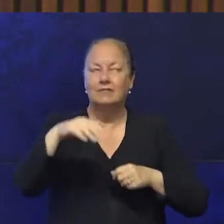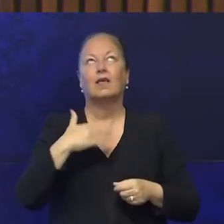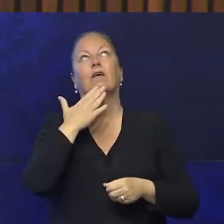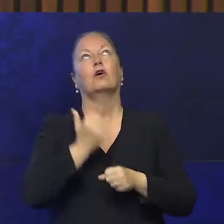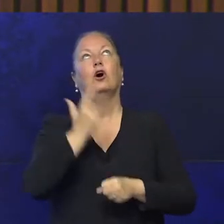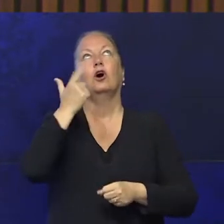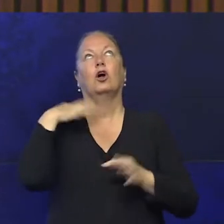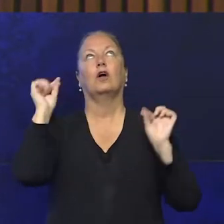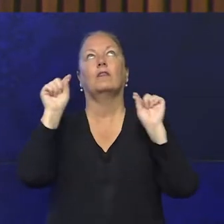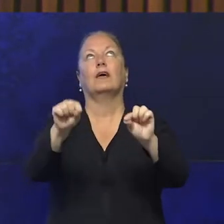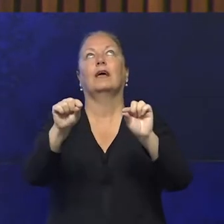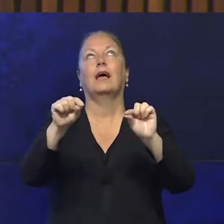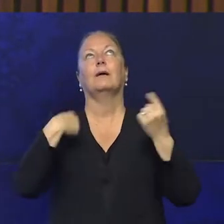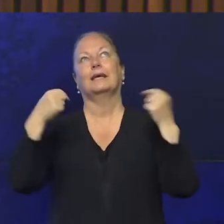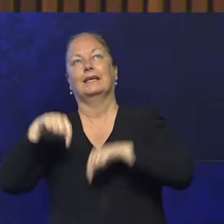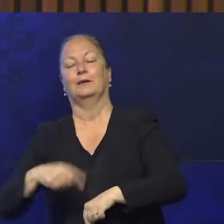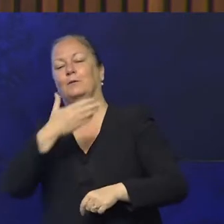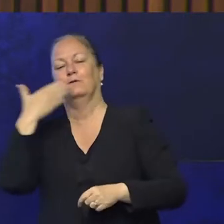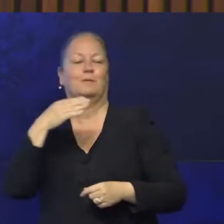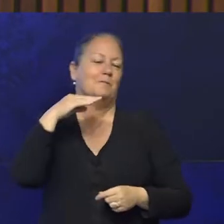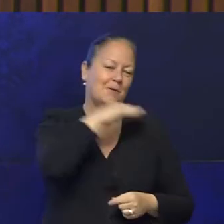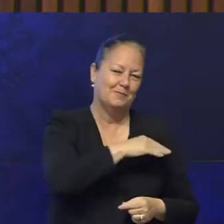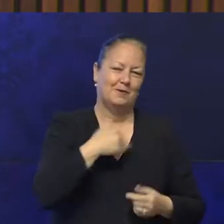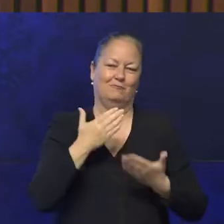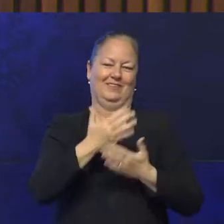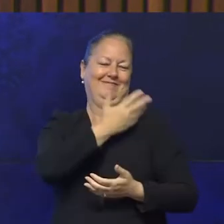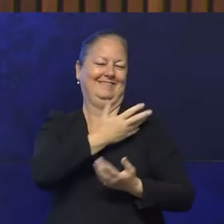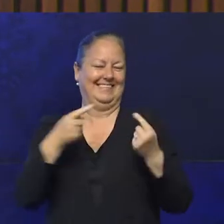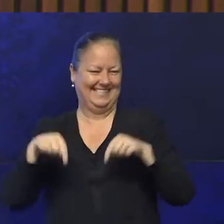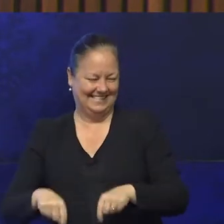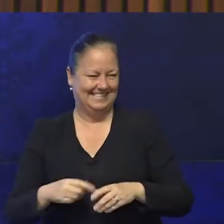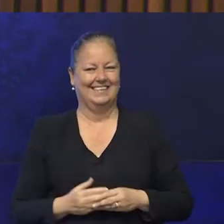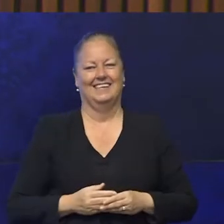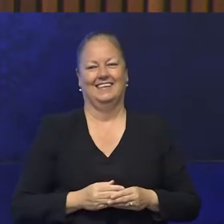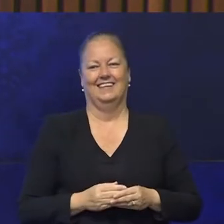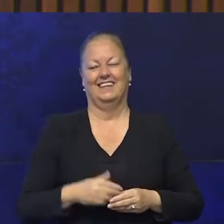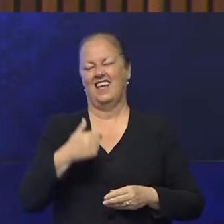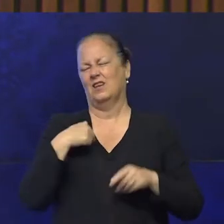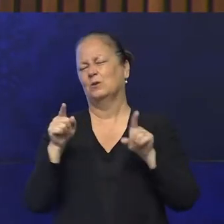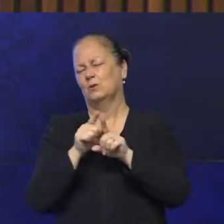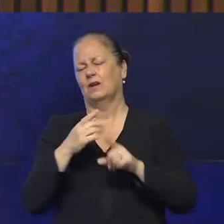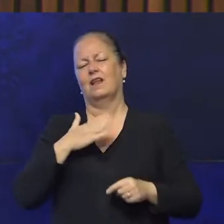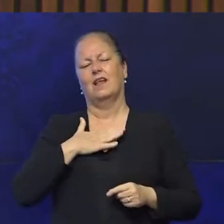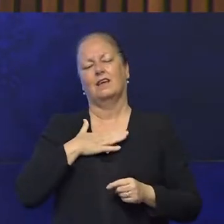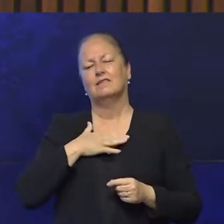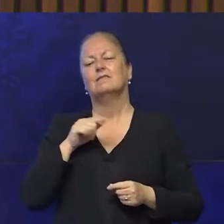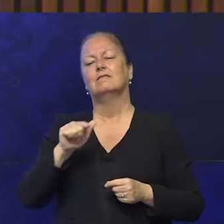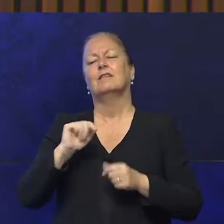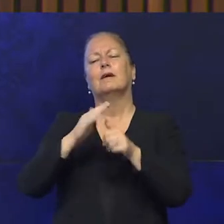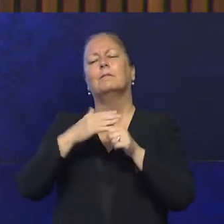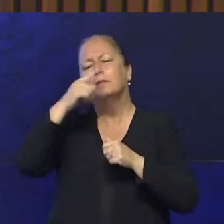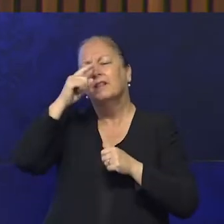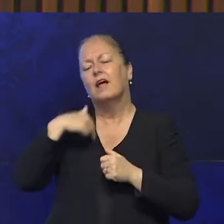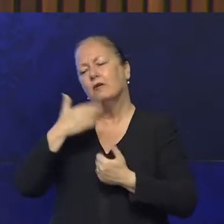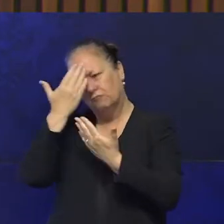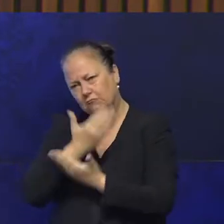I'm not there. I'm in beautiful Melbourne, and it's a privilege to be here. Can I, too, pay my respects to the traditional owners